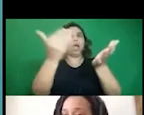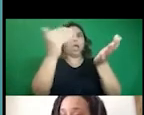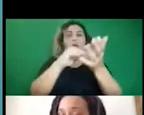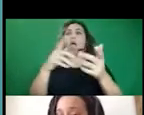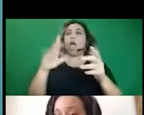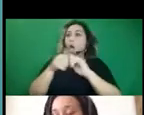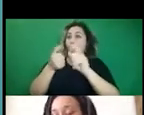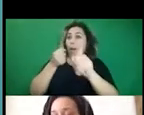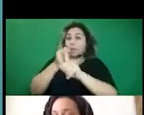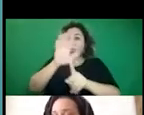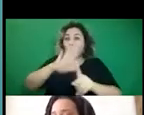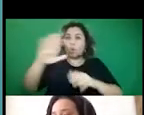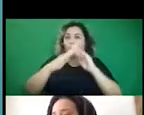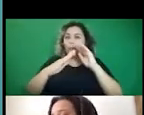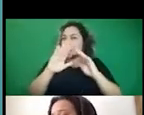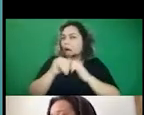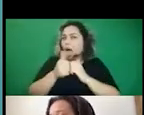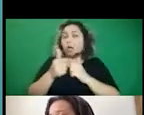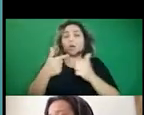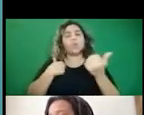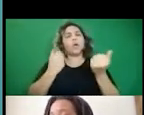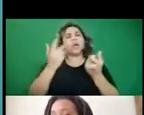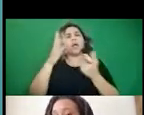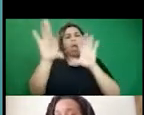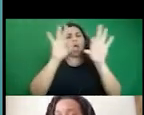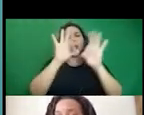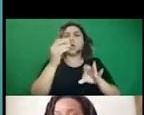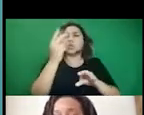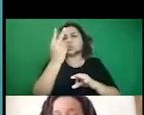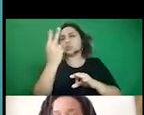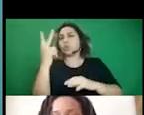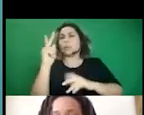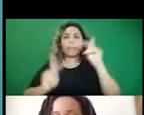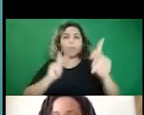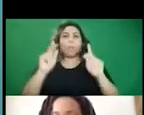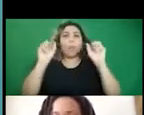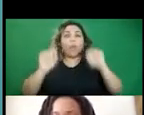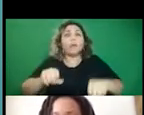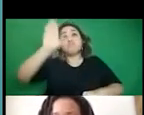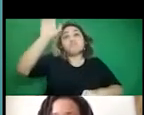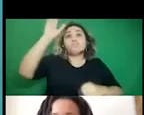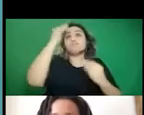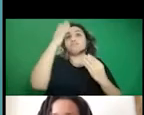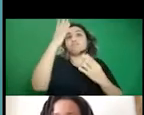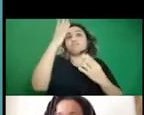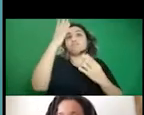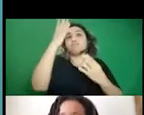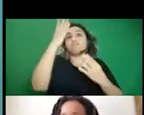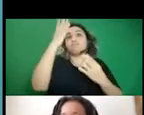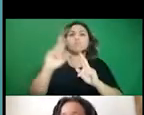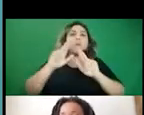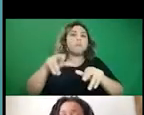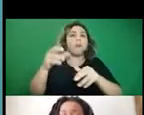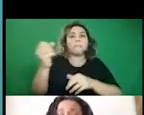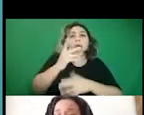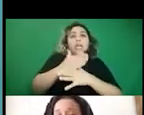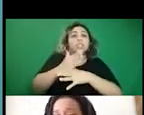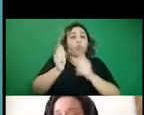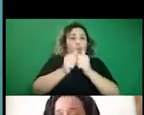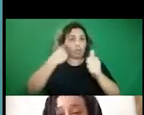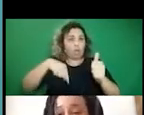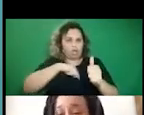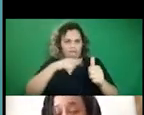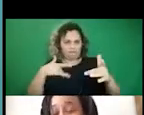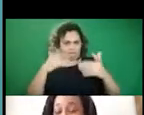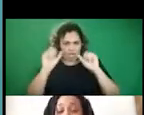impacting your community? And we'll take a couple, you know, like three or so people to report back and share back. And also feel